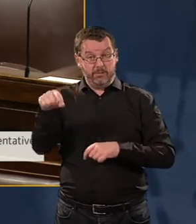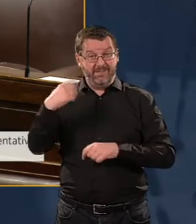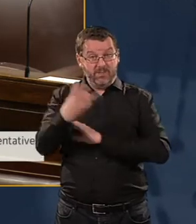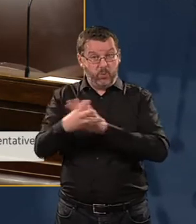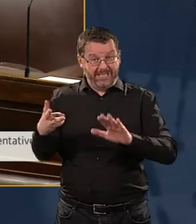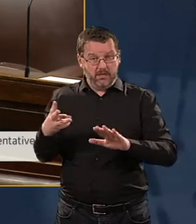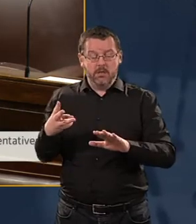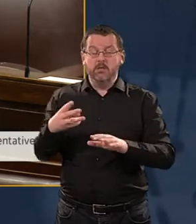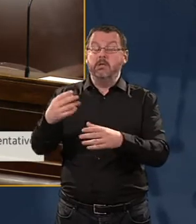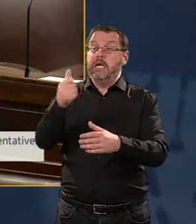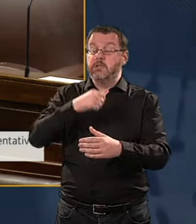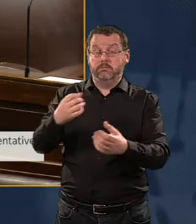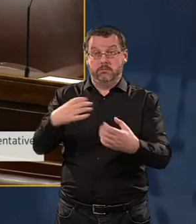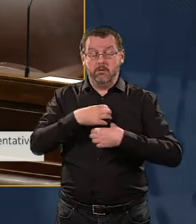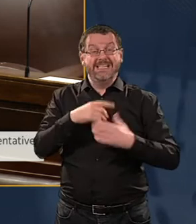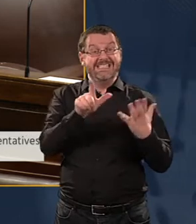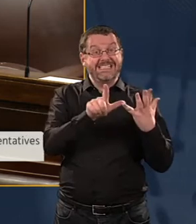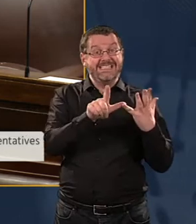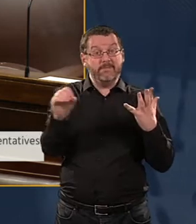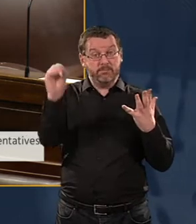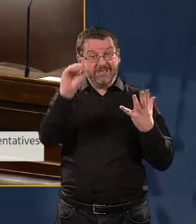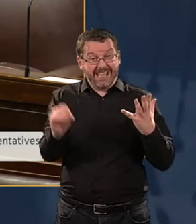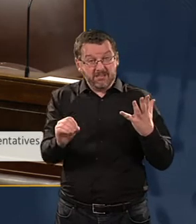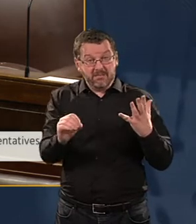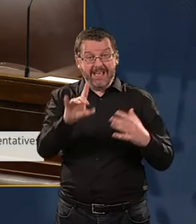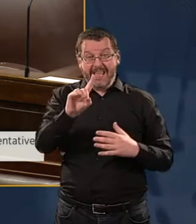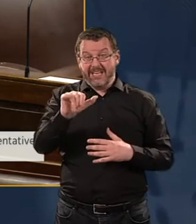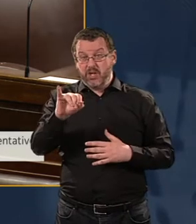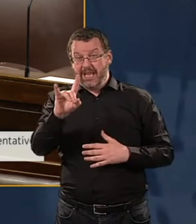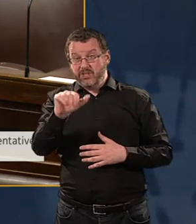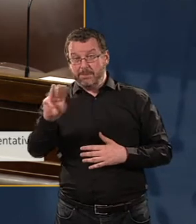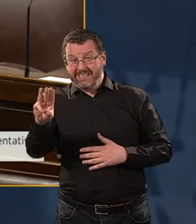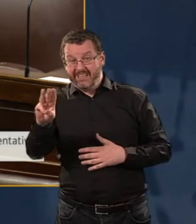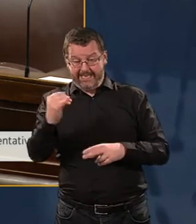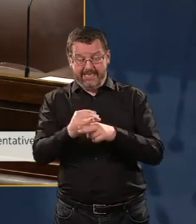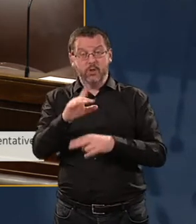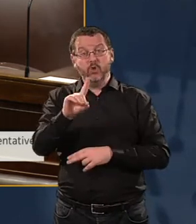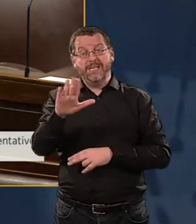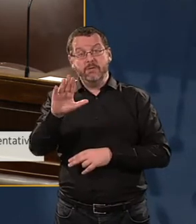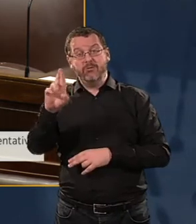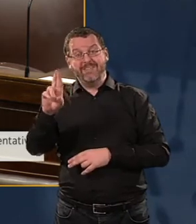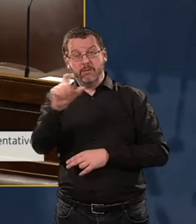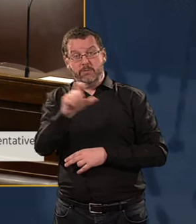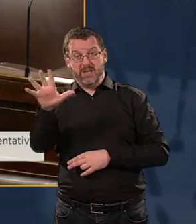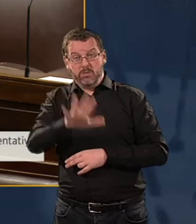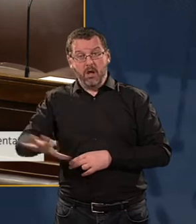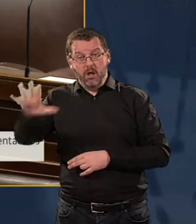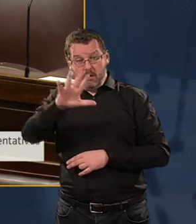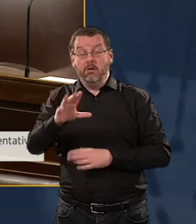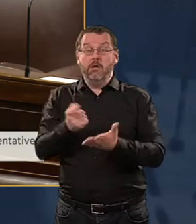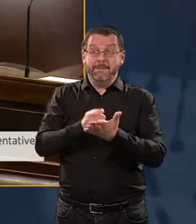70% of HAP tenants in Dunleary-Ratdown are paying top-ups over and above